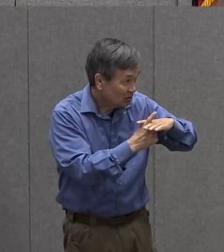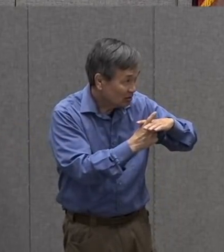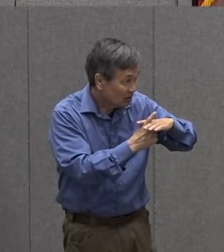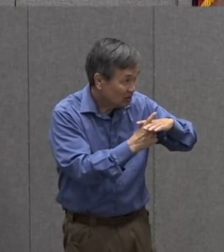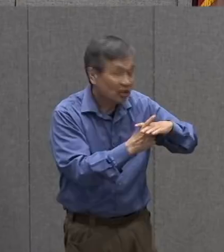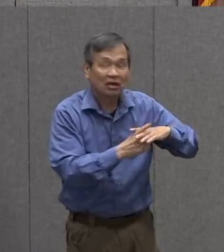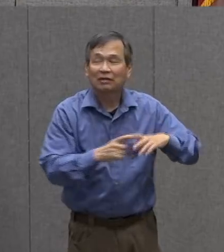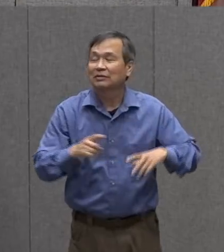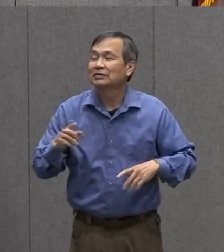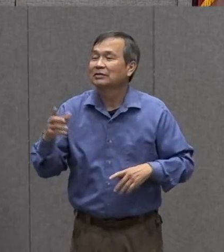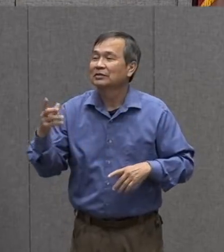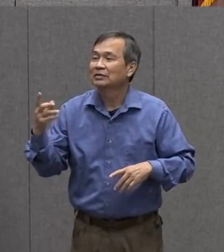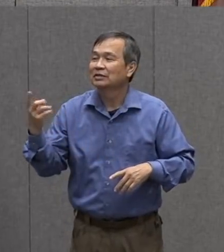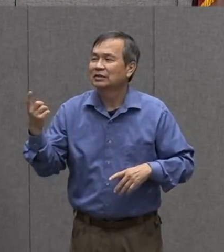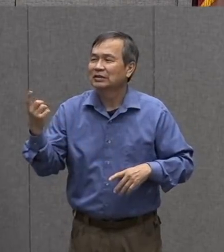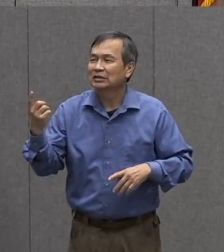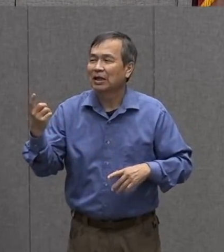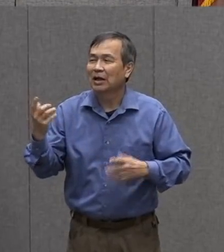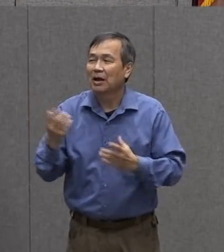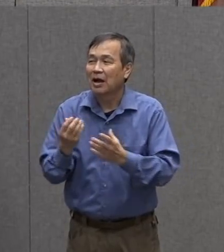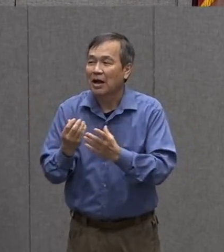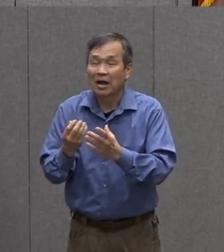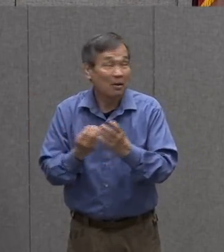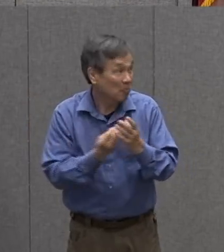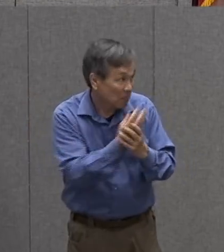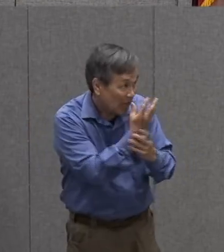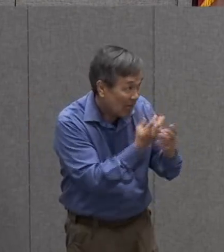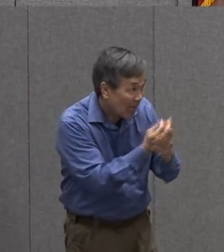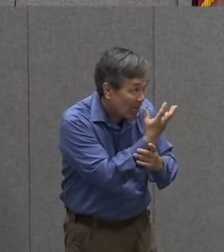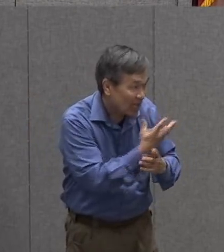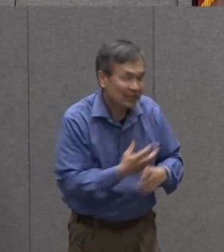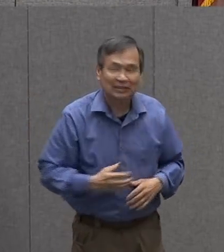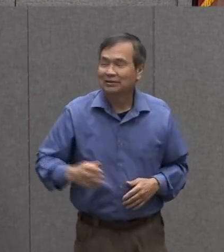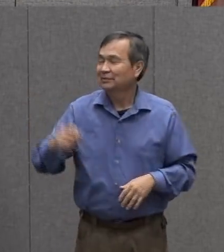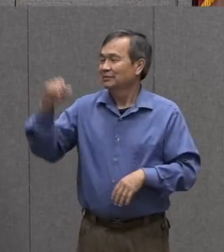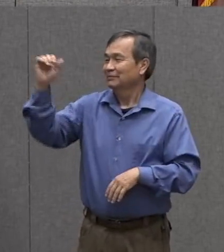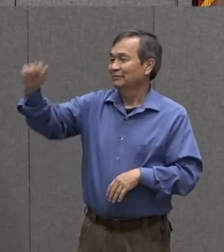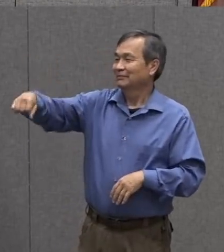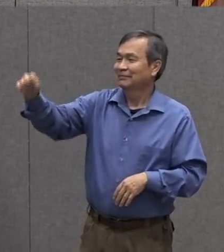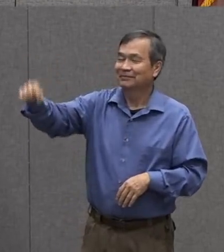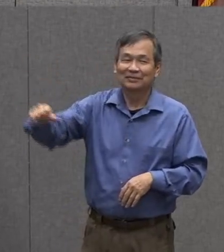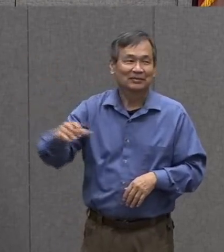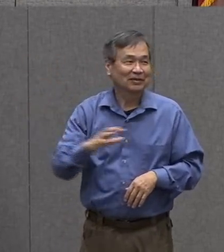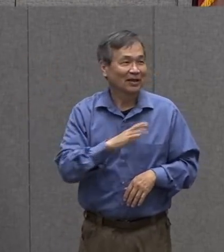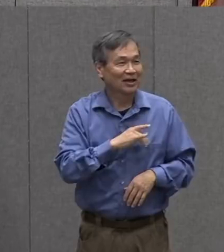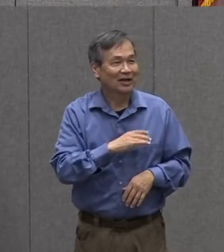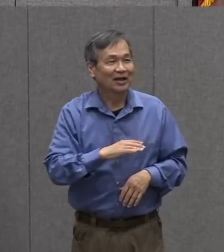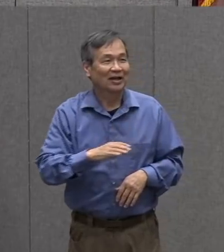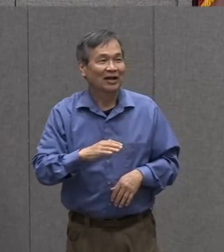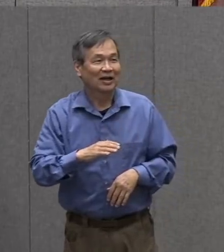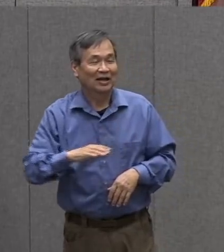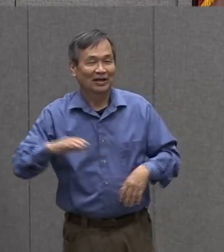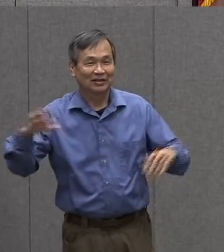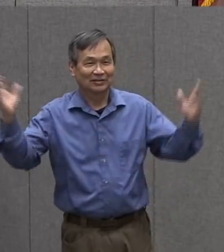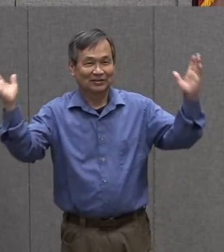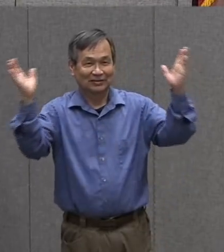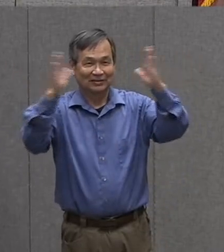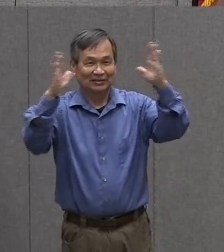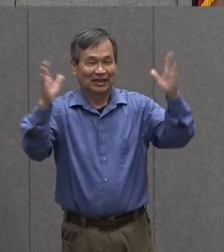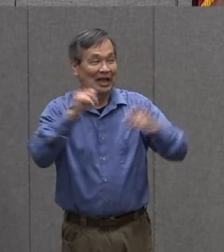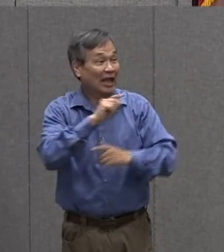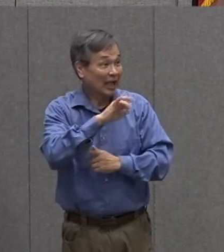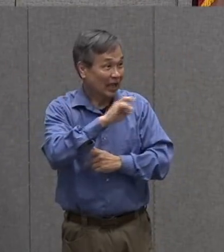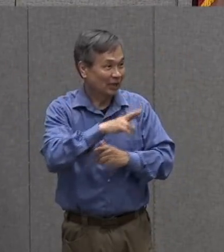some sort of plant I sure awesome we're good high five it